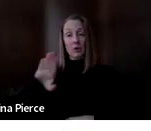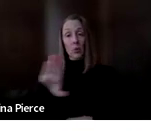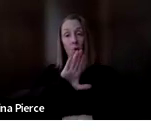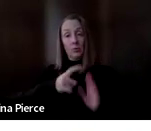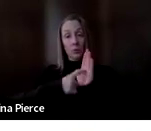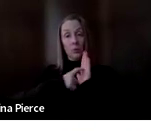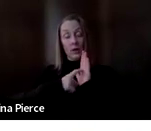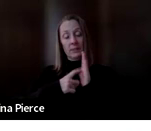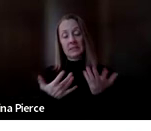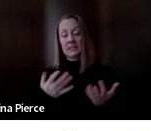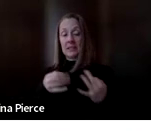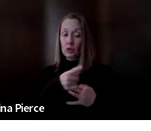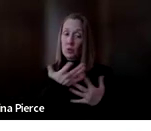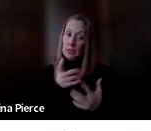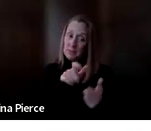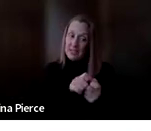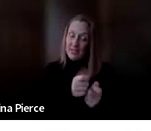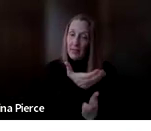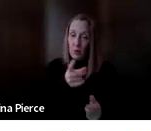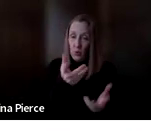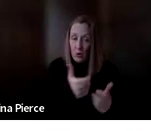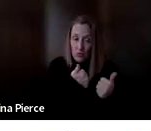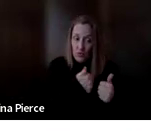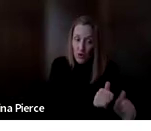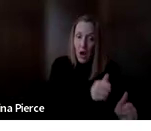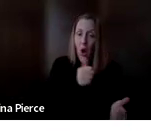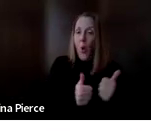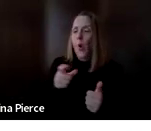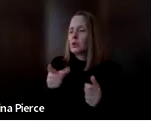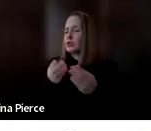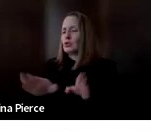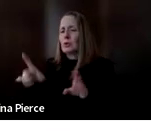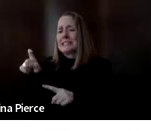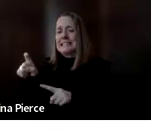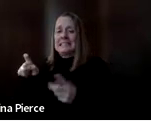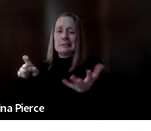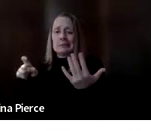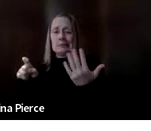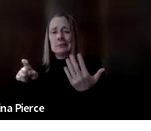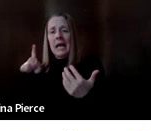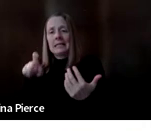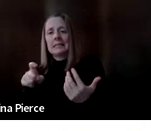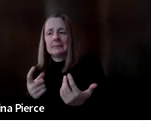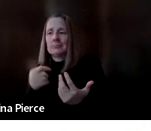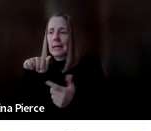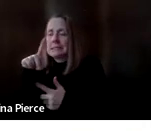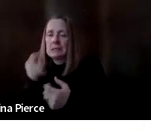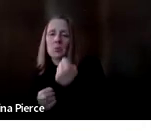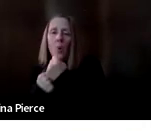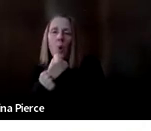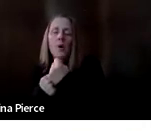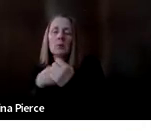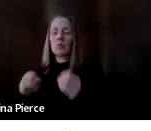specific piece of at you want to try or maybe you have a general area of need where you might need some at to support you and we can help provide